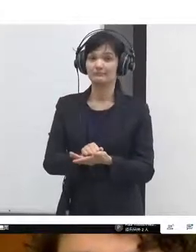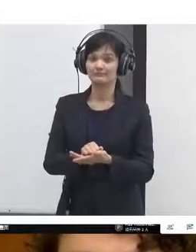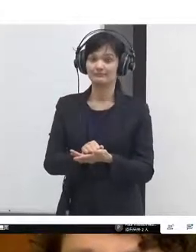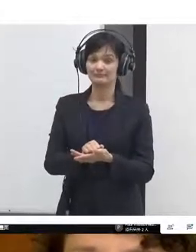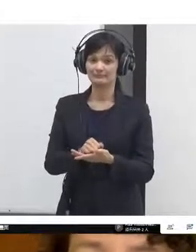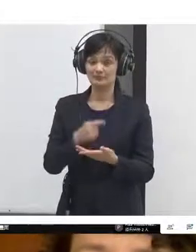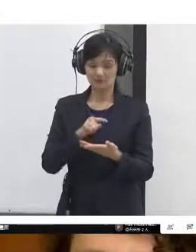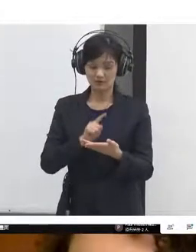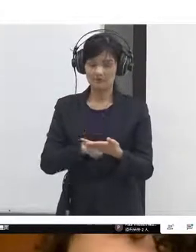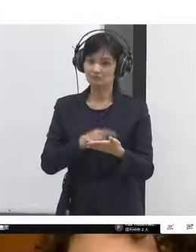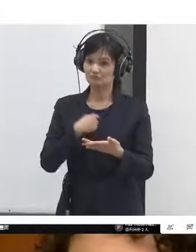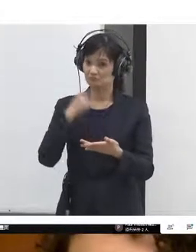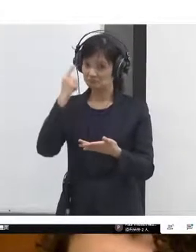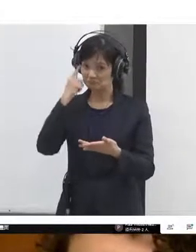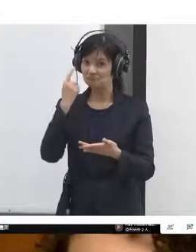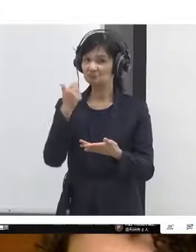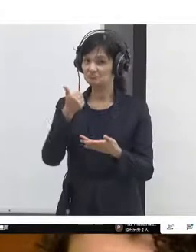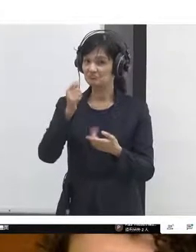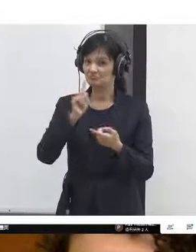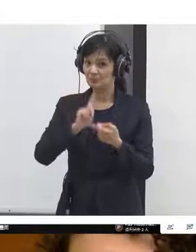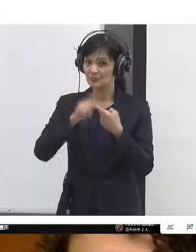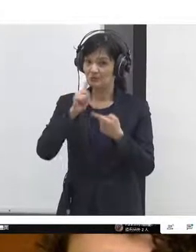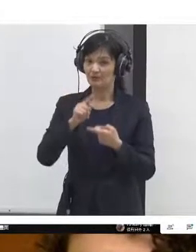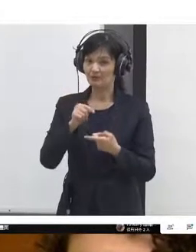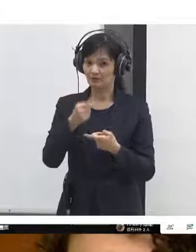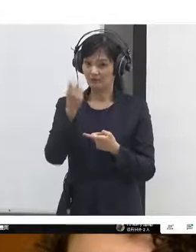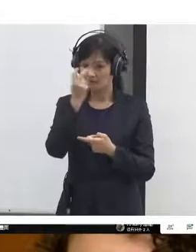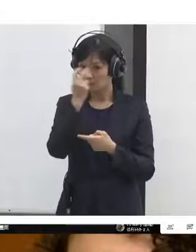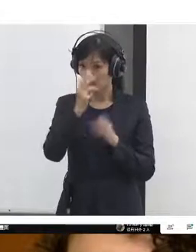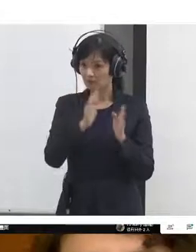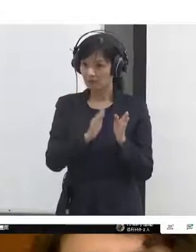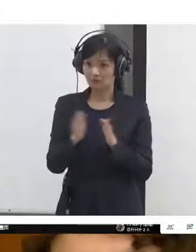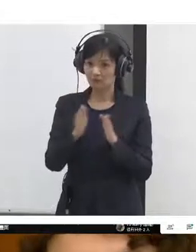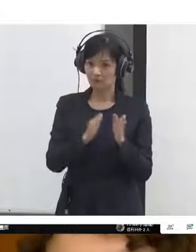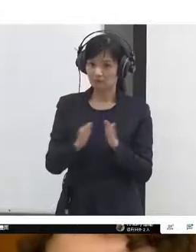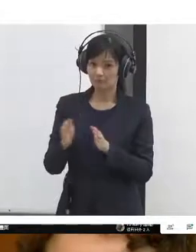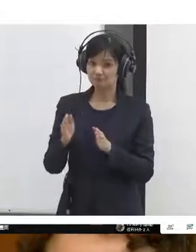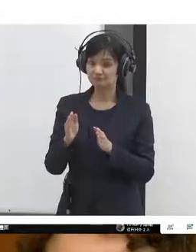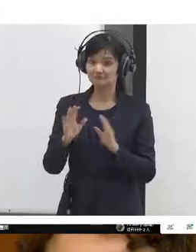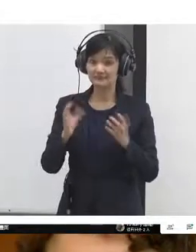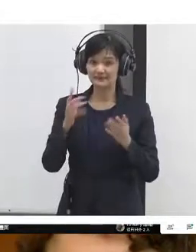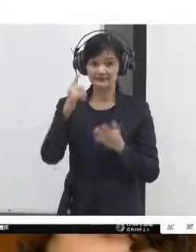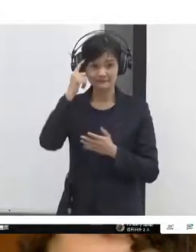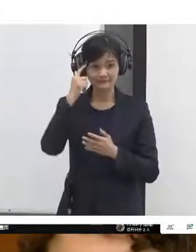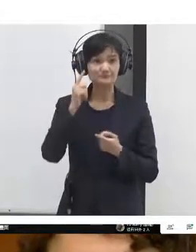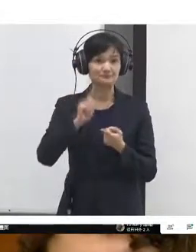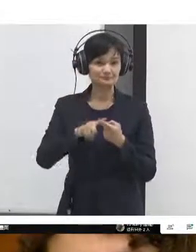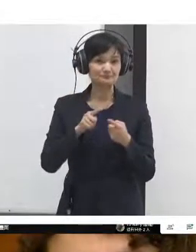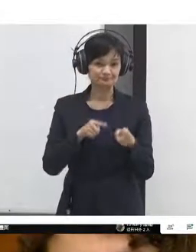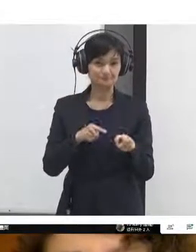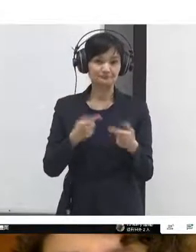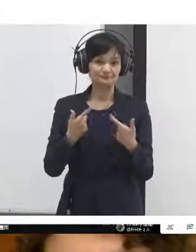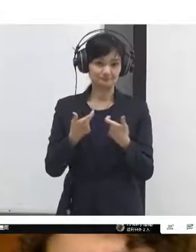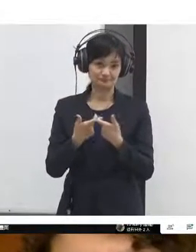and I've become interested in this even beyond its direct application and extinction rebellion